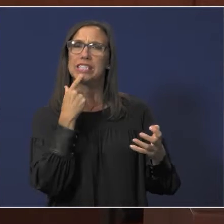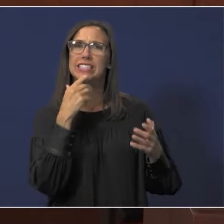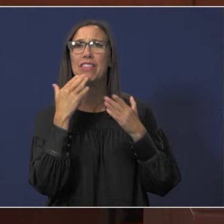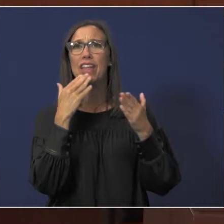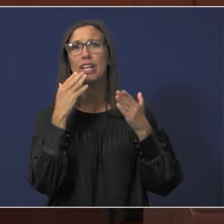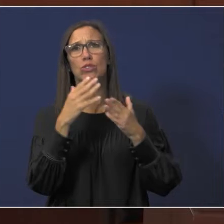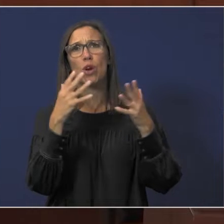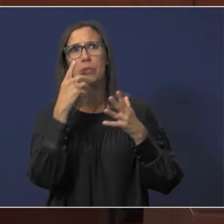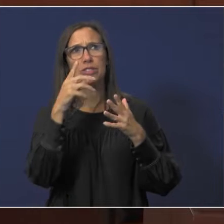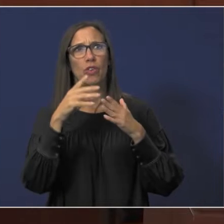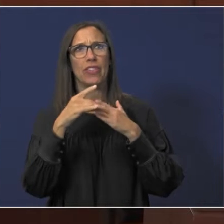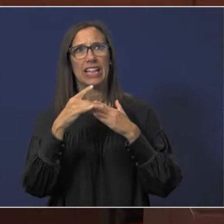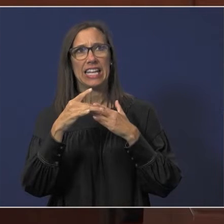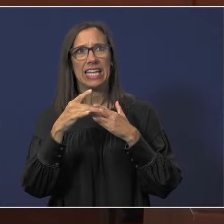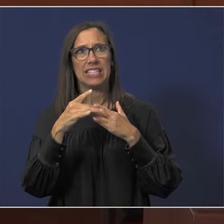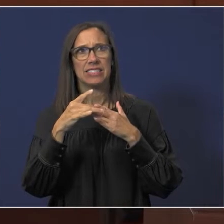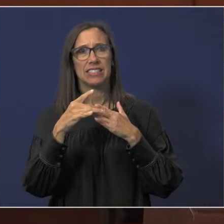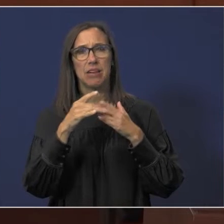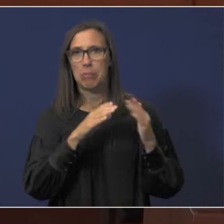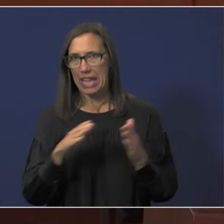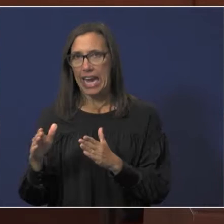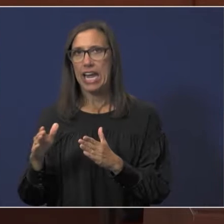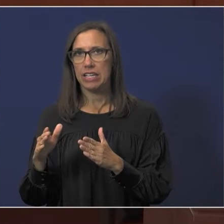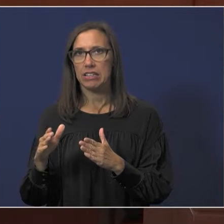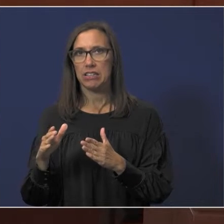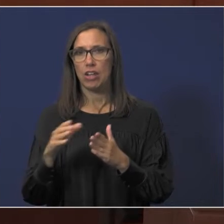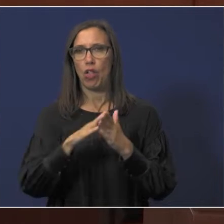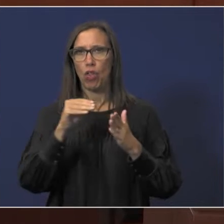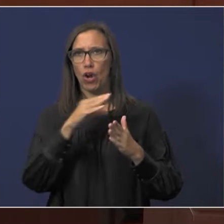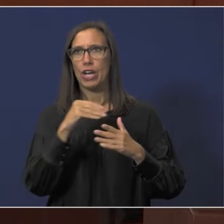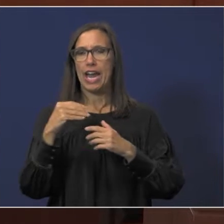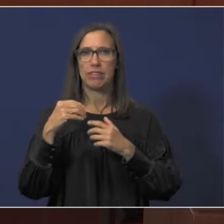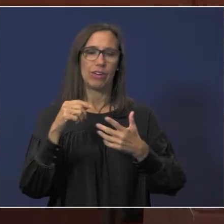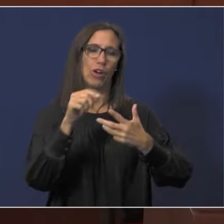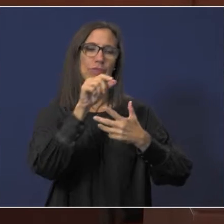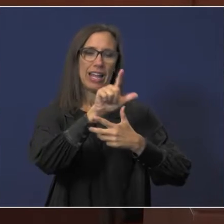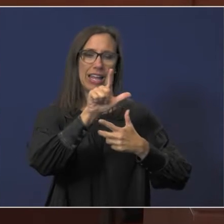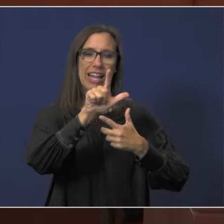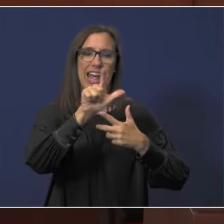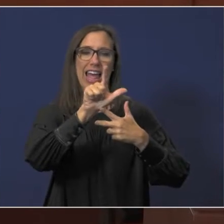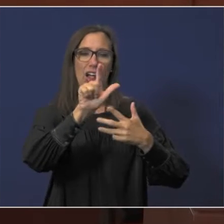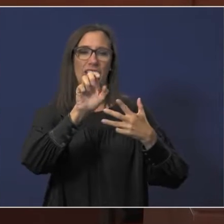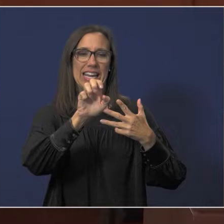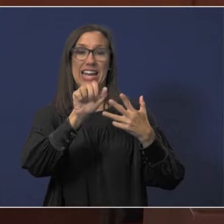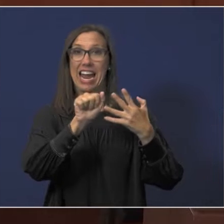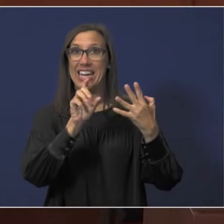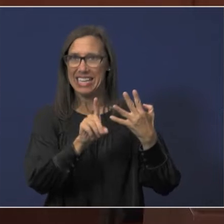so much for our LEADS plan, Learn, Empower, Achieve Dream for all children.